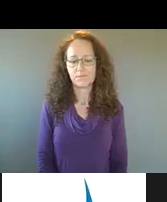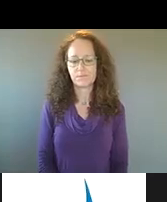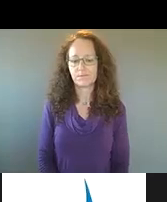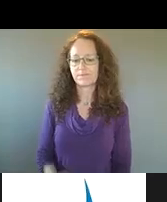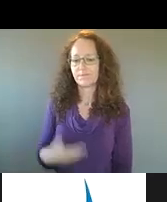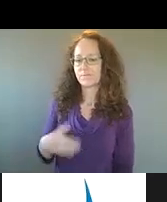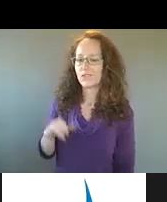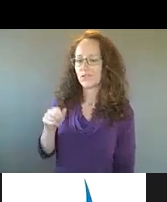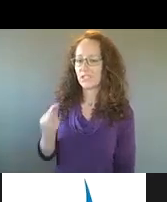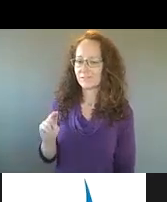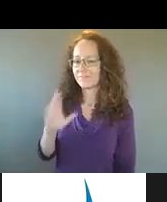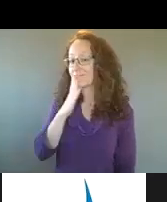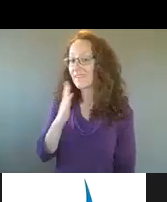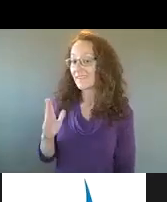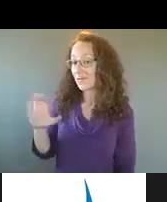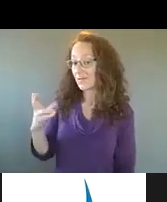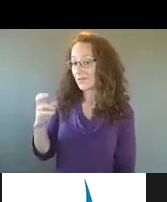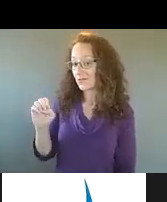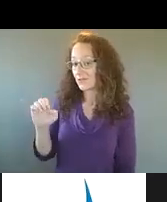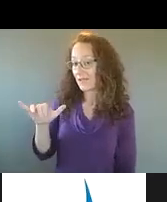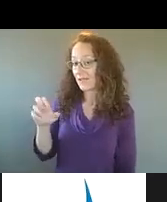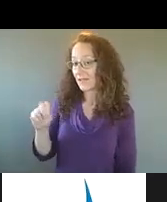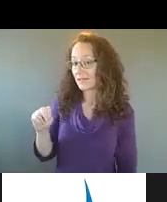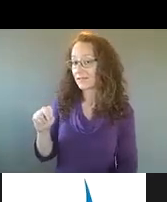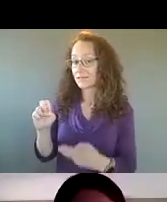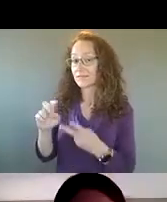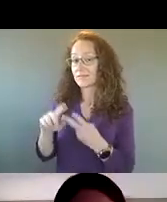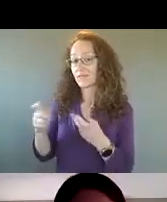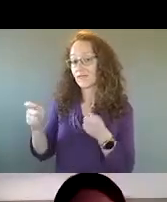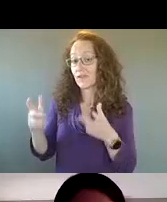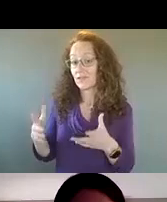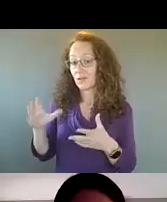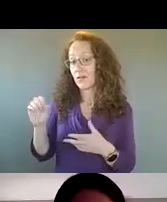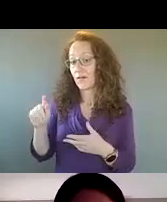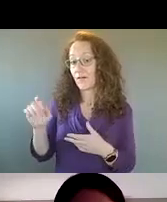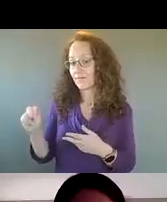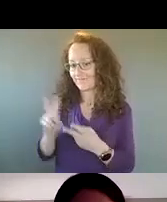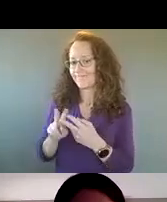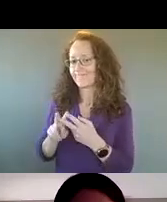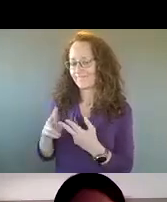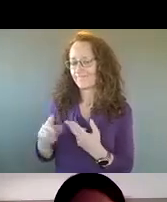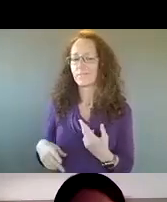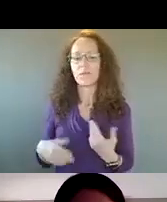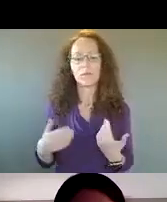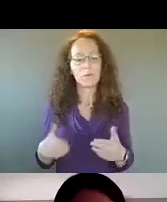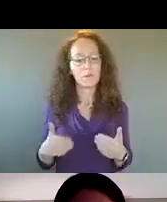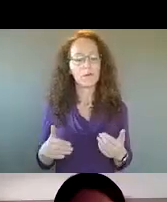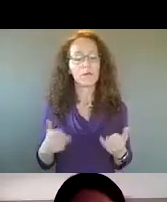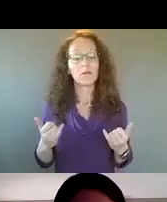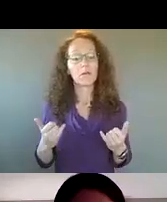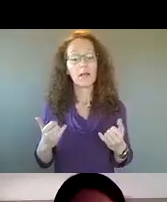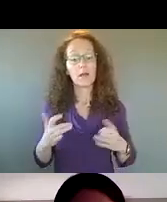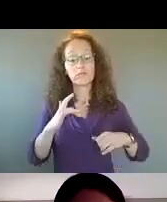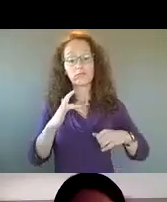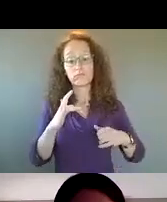Thank you for that, Cheyenne and Director Cotton. Um, good to just level set and give us a little bit of an overview